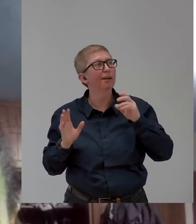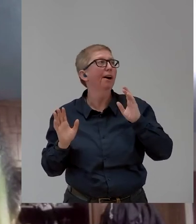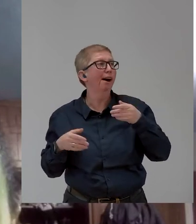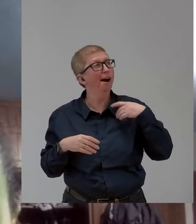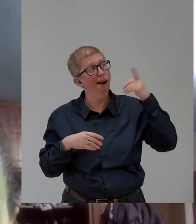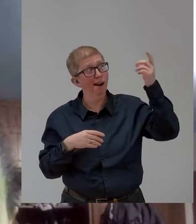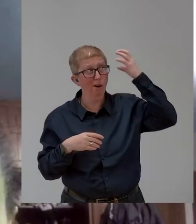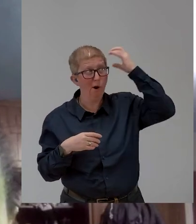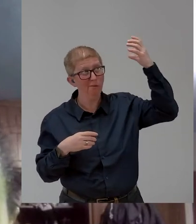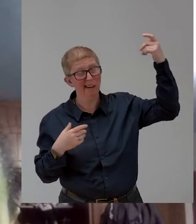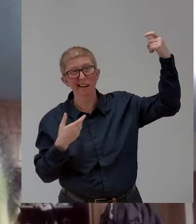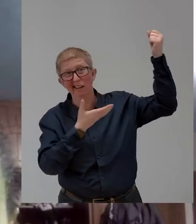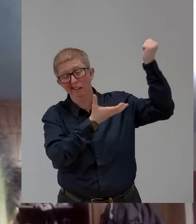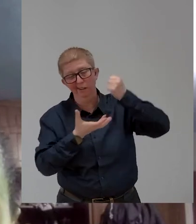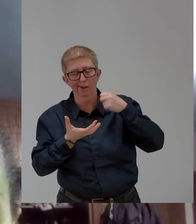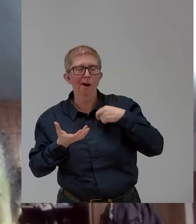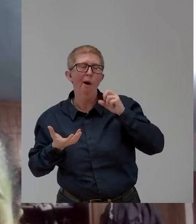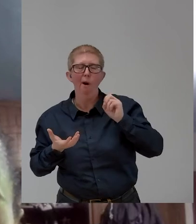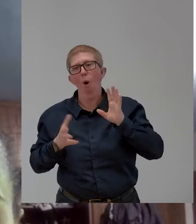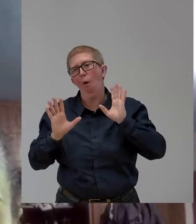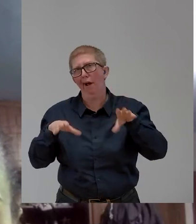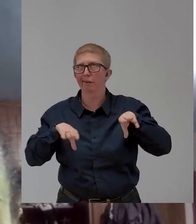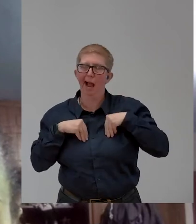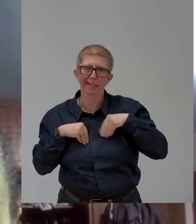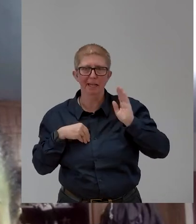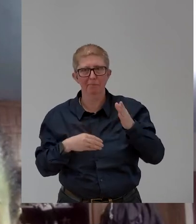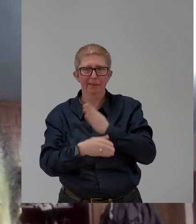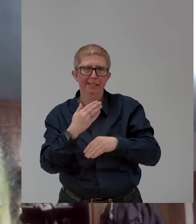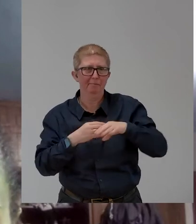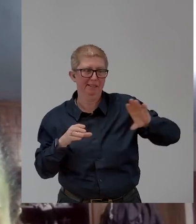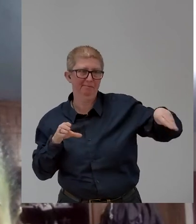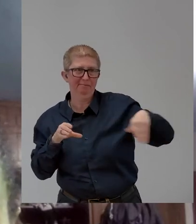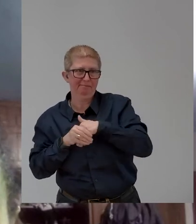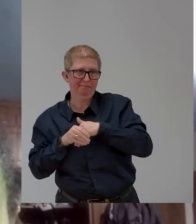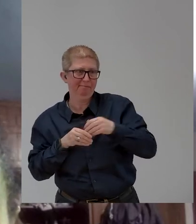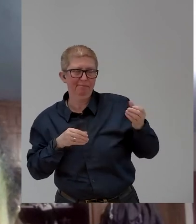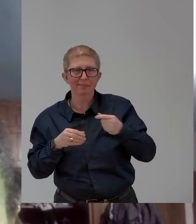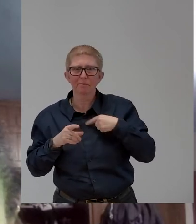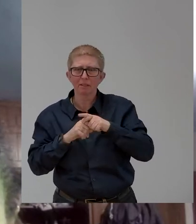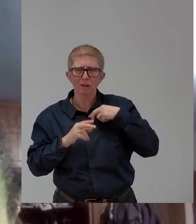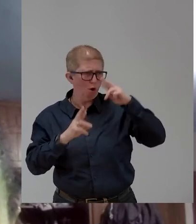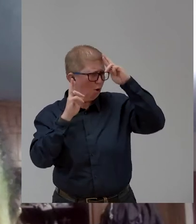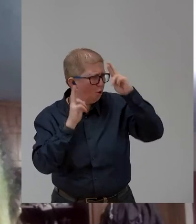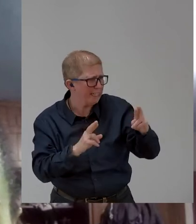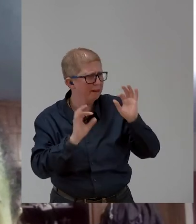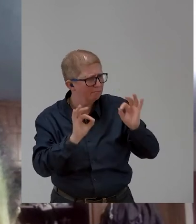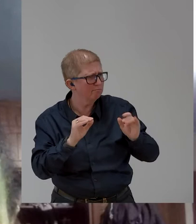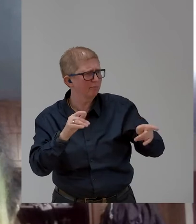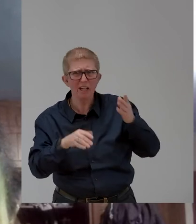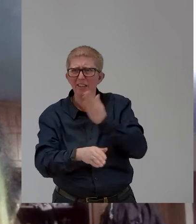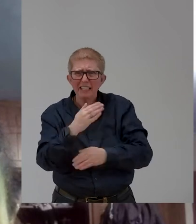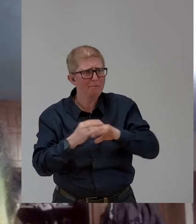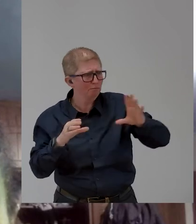value card is not yet fully placed and is not yet used to the fullest potential.